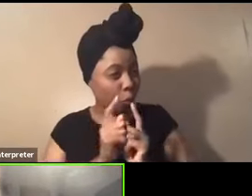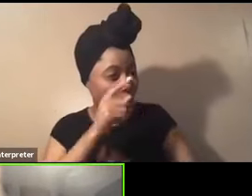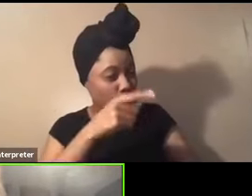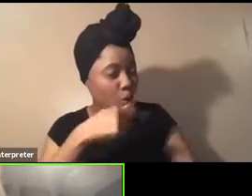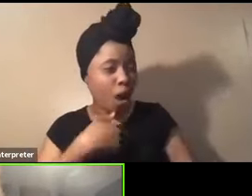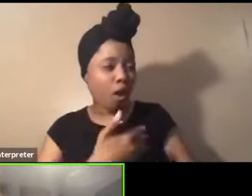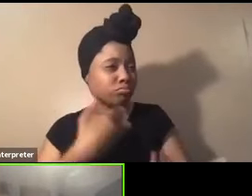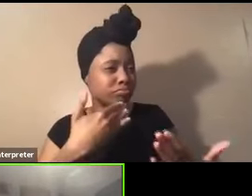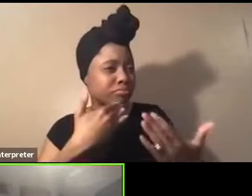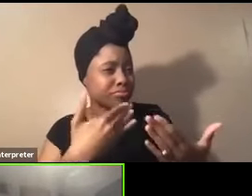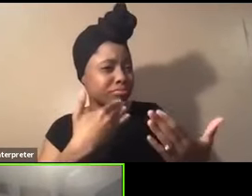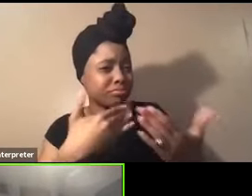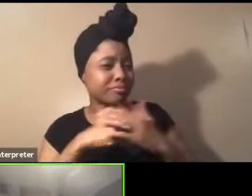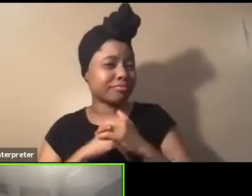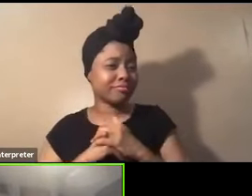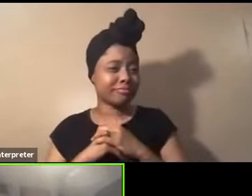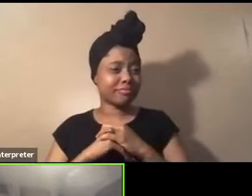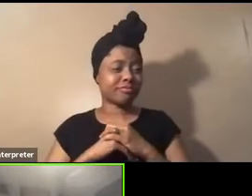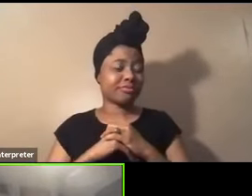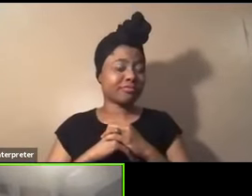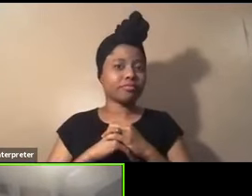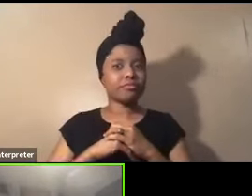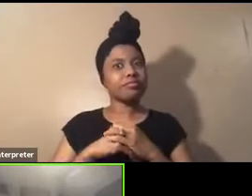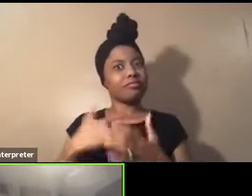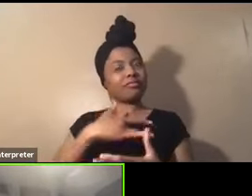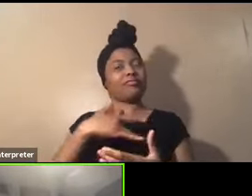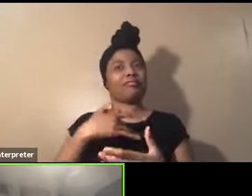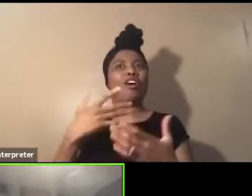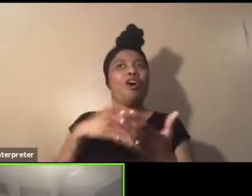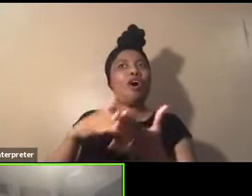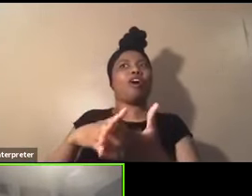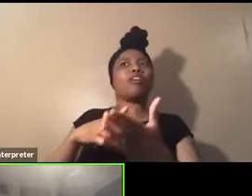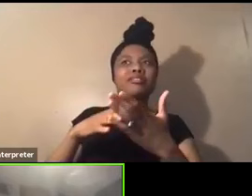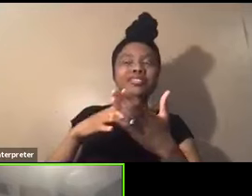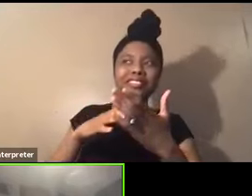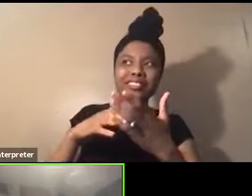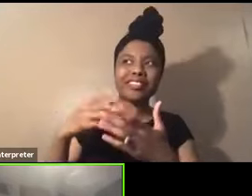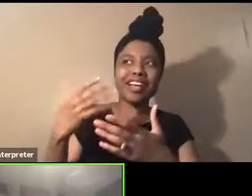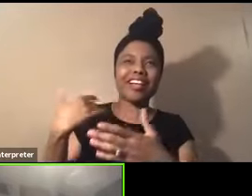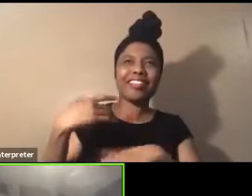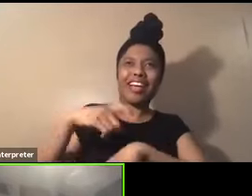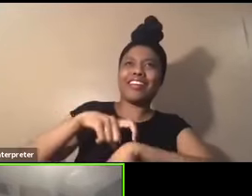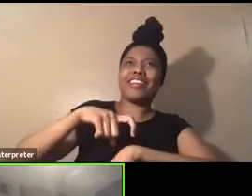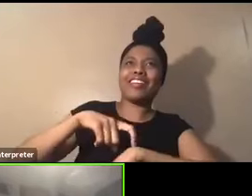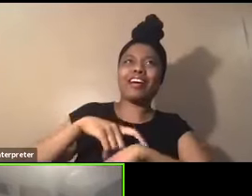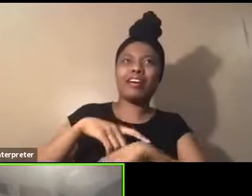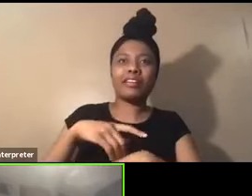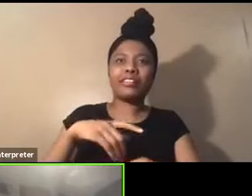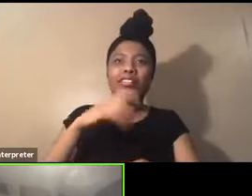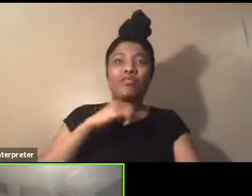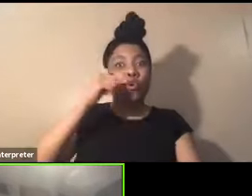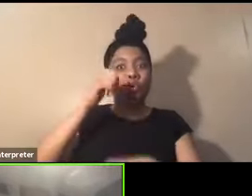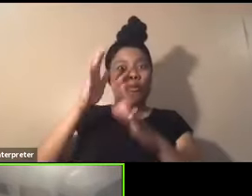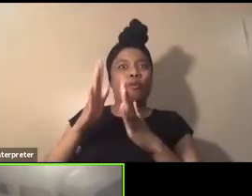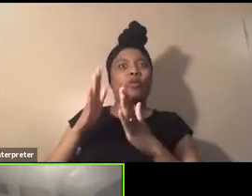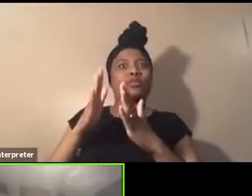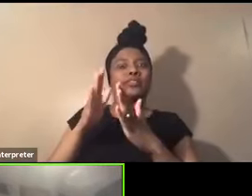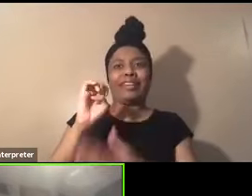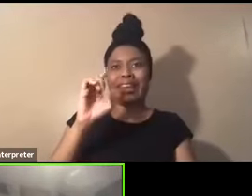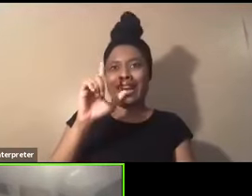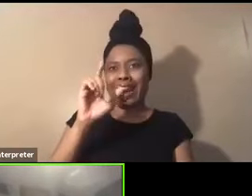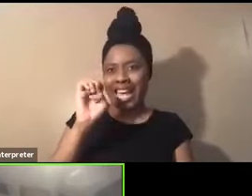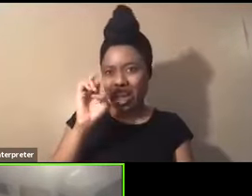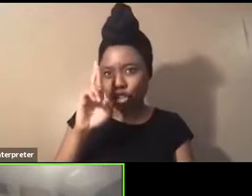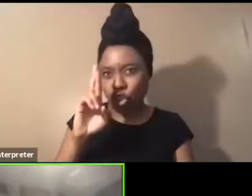want to thank you. And you, I get that often. It's at that time, you know, as an elder in our community that